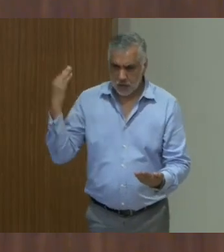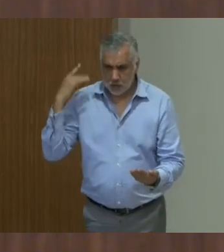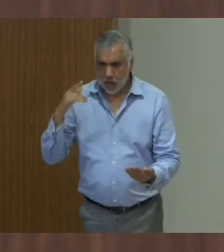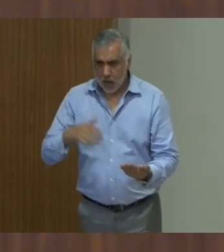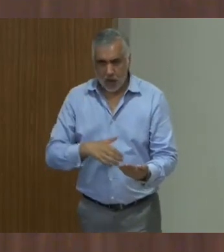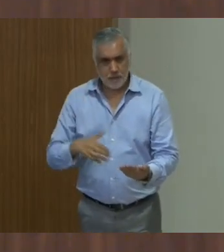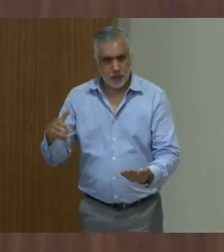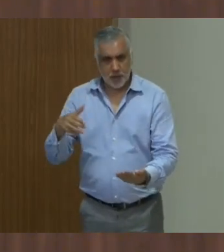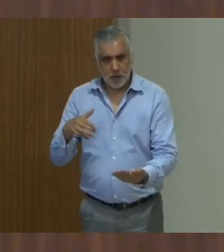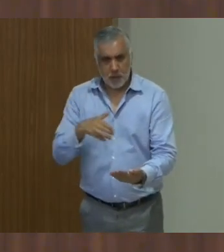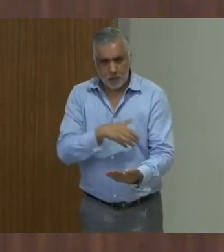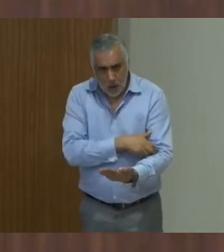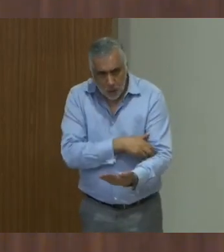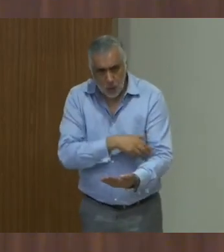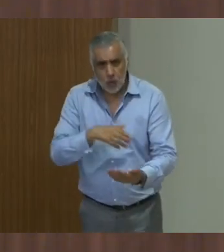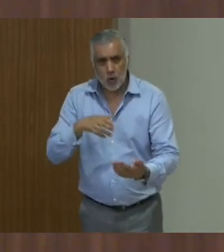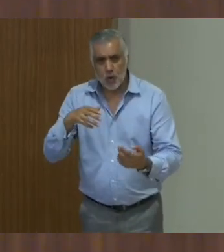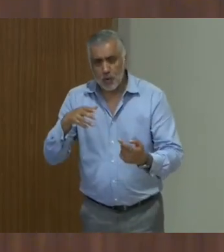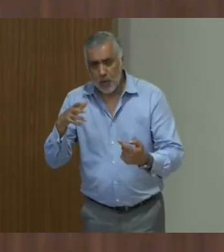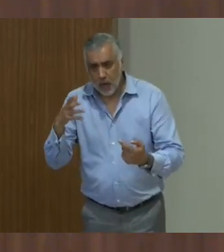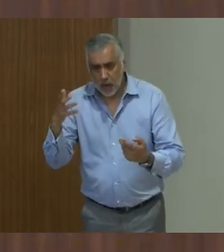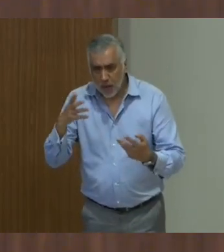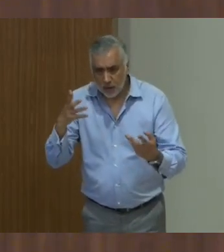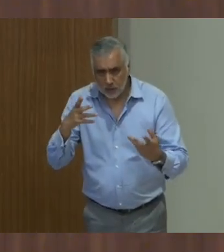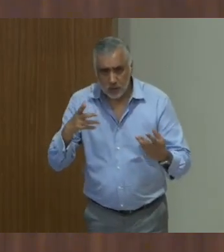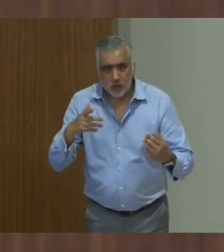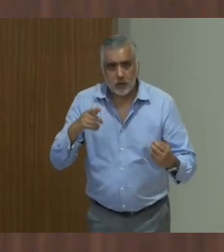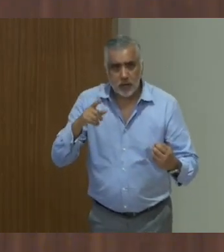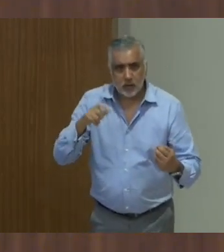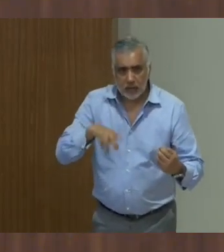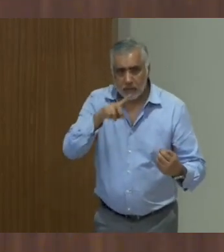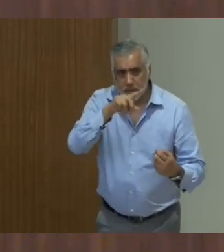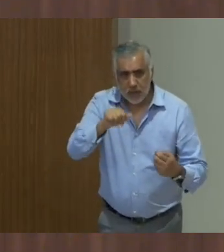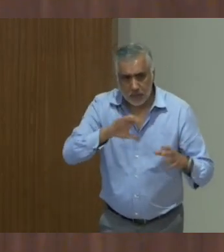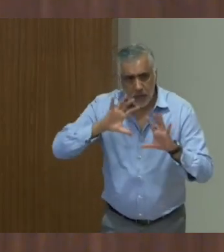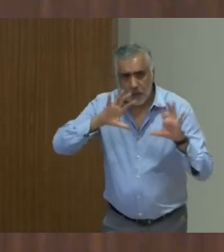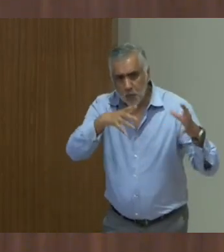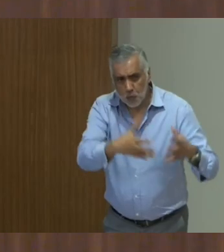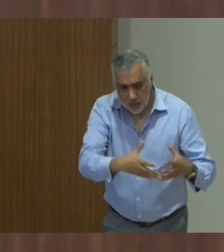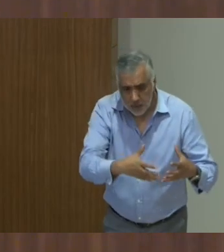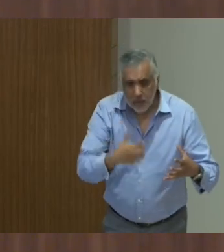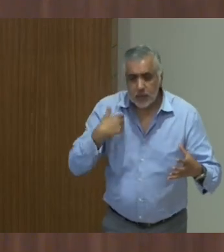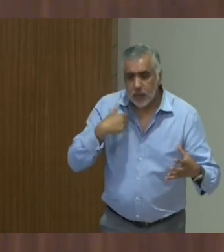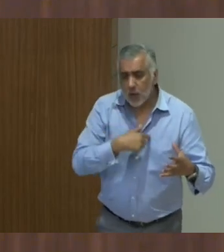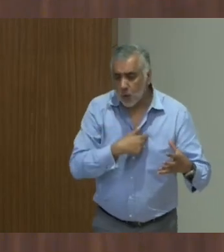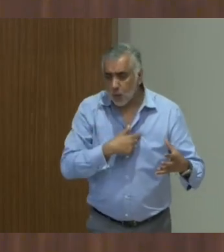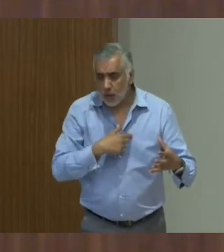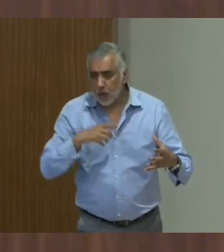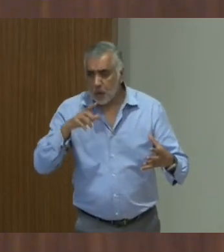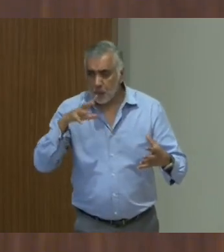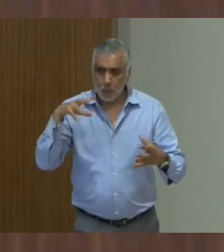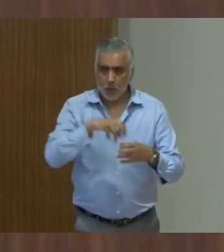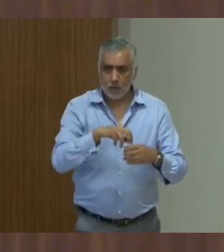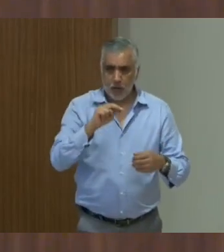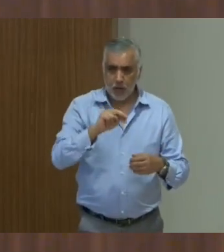operates within the disability sector in India, where there is, where, where there is little accountability on part of the NGOs